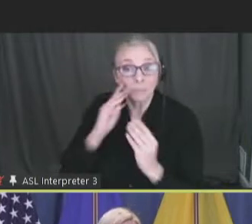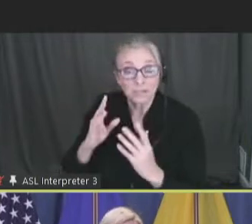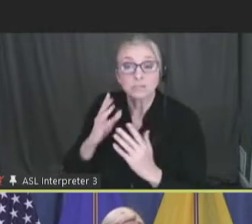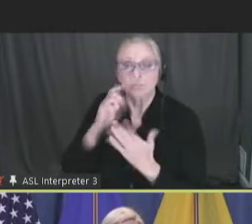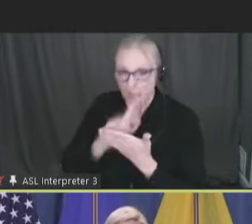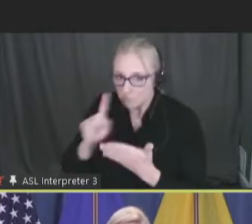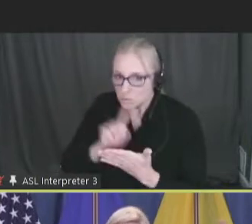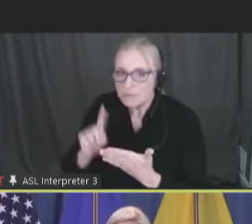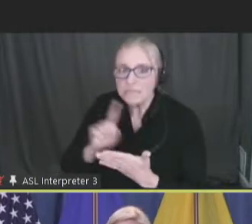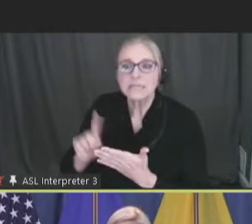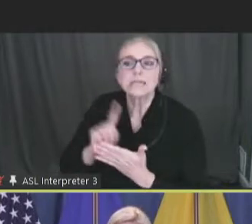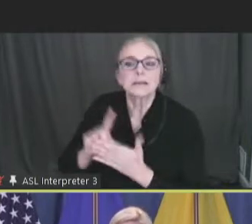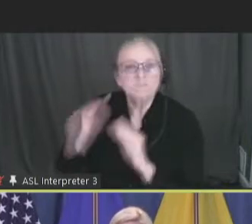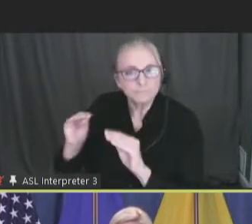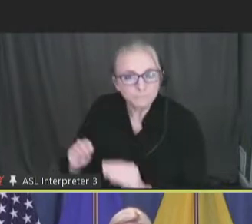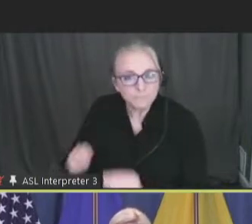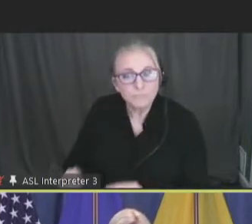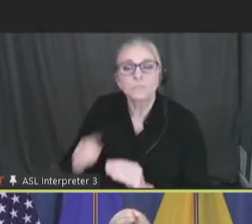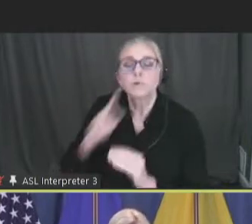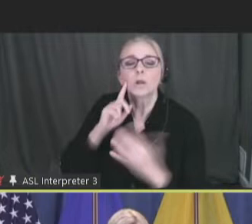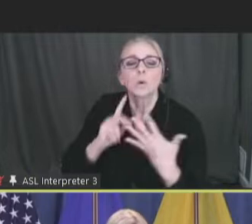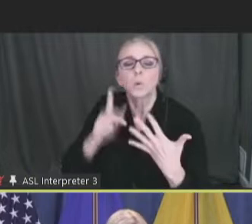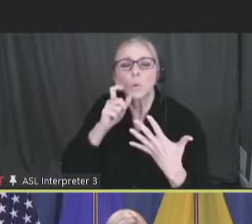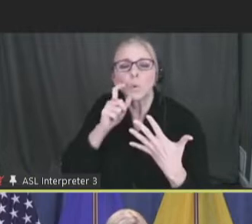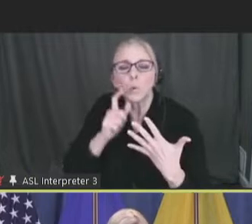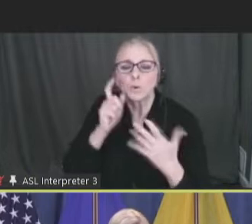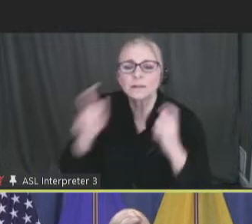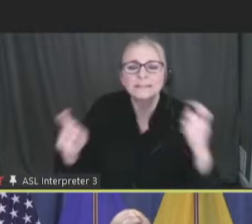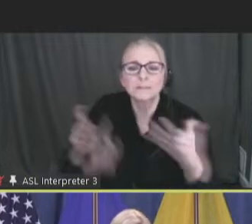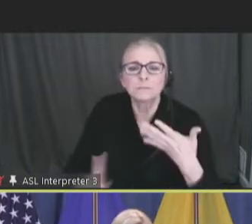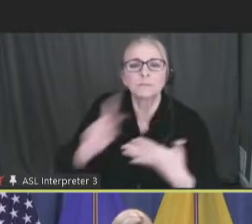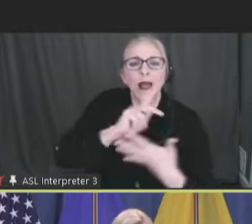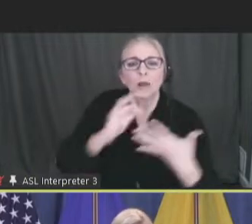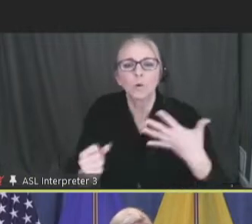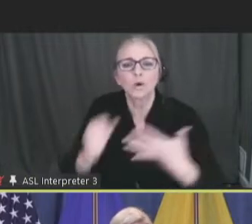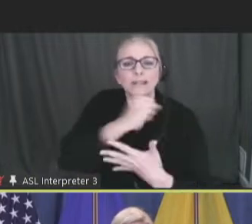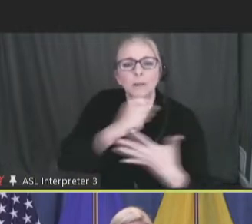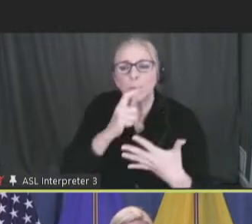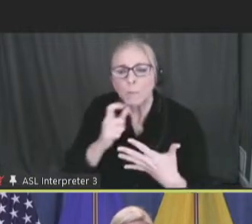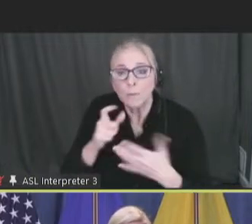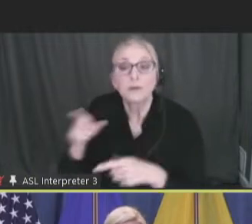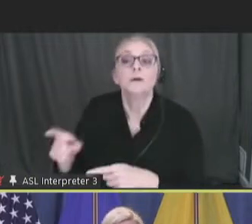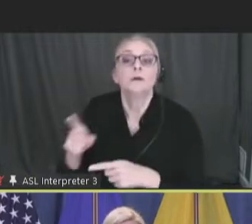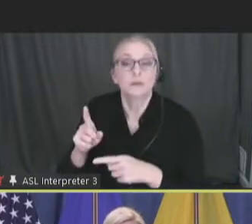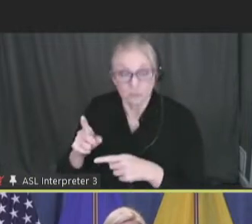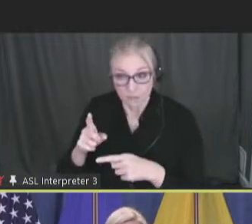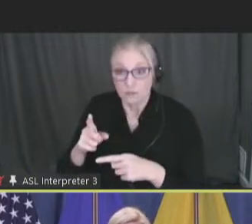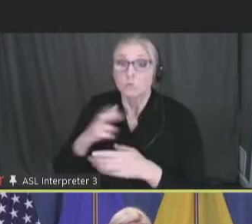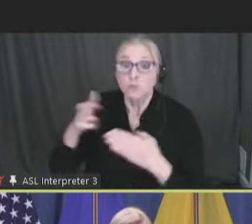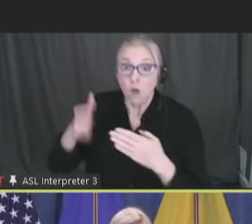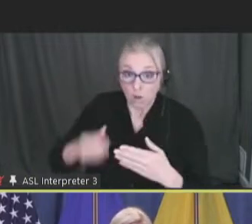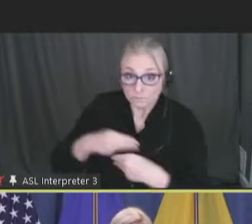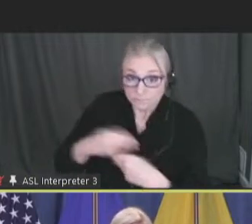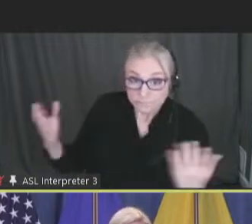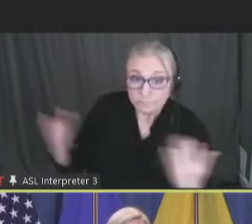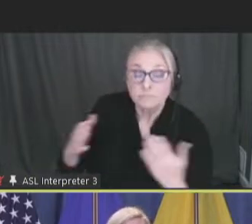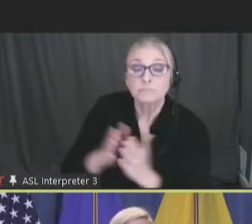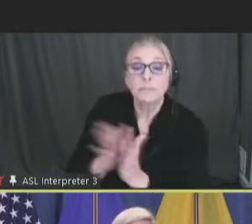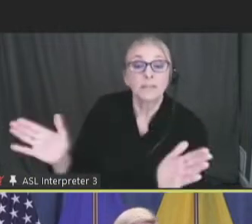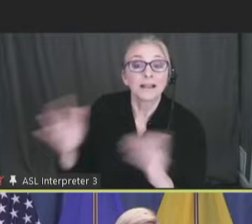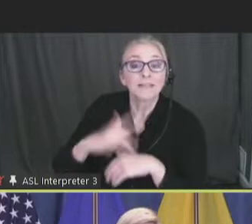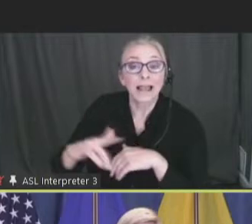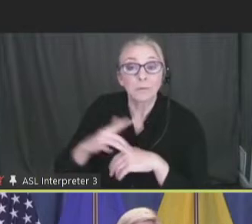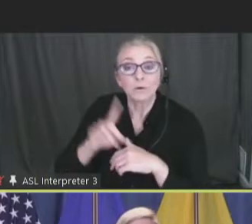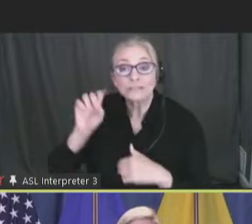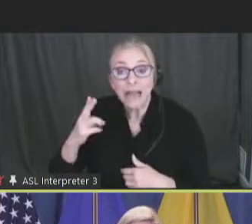looking at the prioritization of vaccines for people with disabilities. We made the results publicly available on a dashboard and,